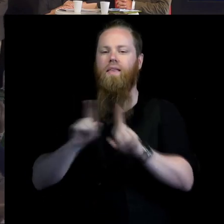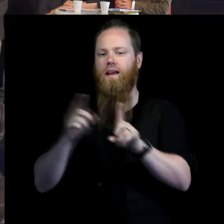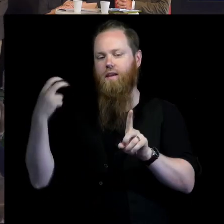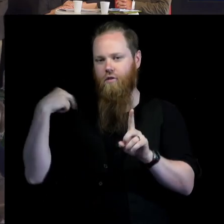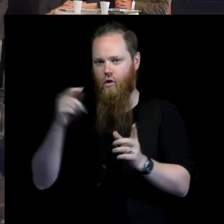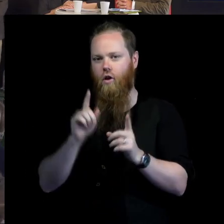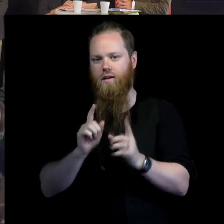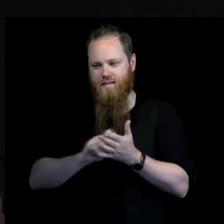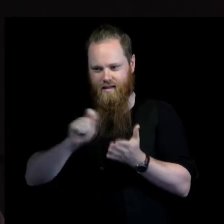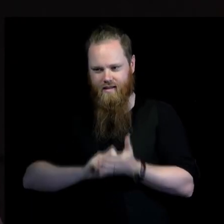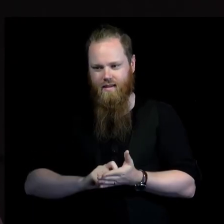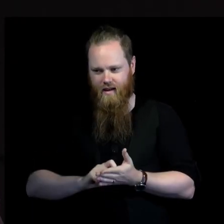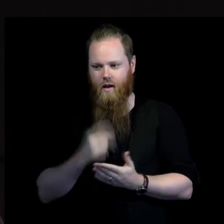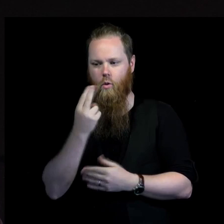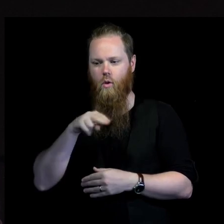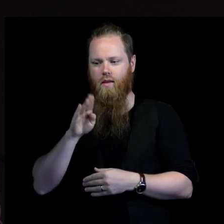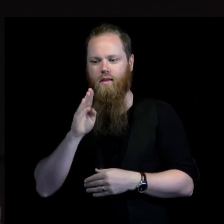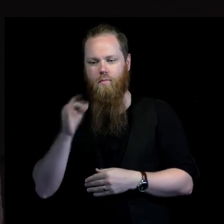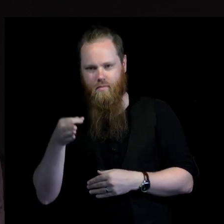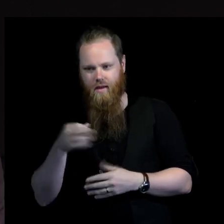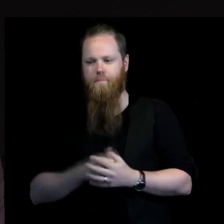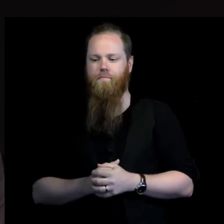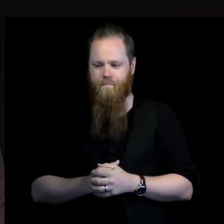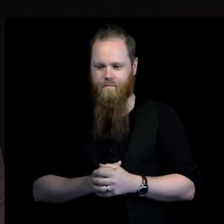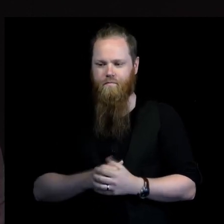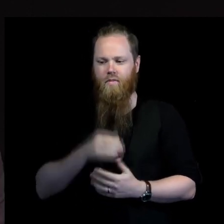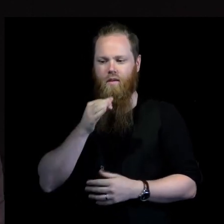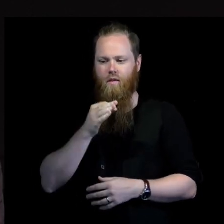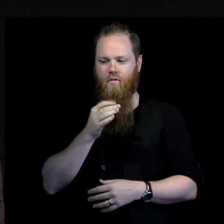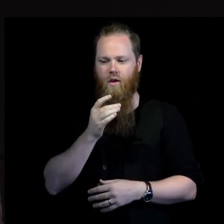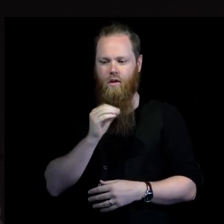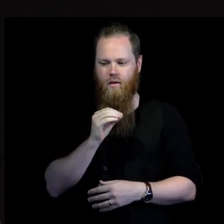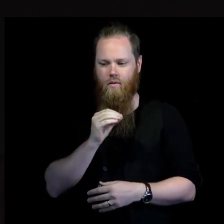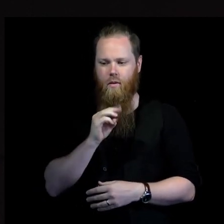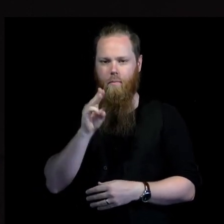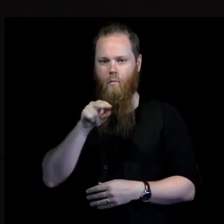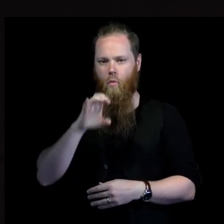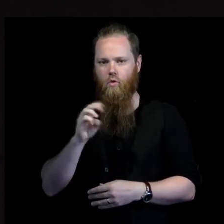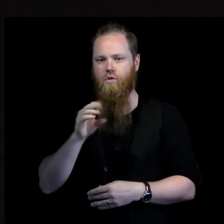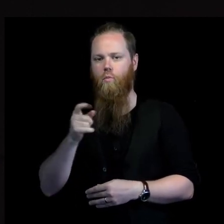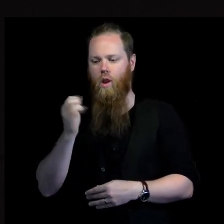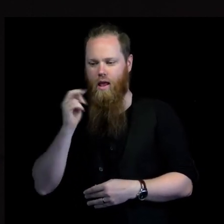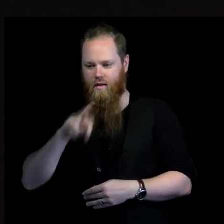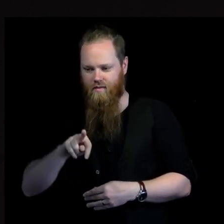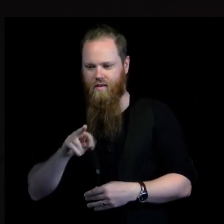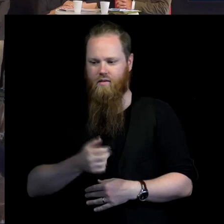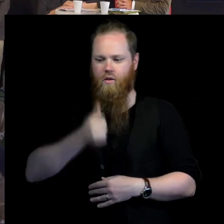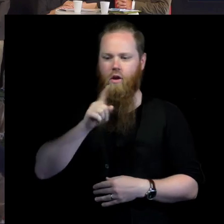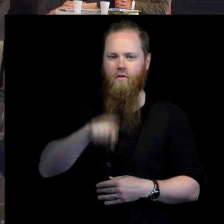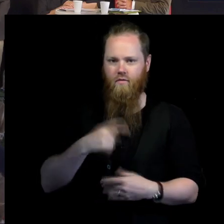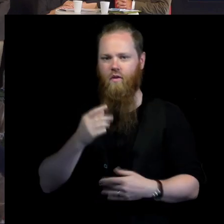we have Måns Molander from Human Rights Watch and the director of the Sweden and Denmark offices